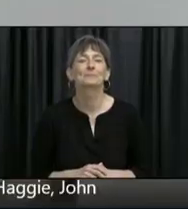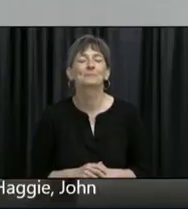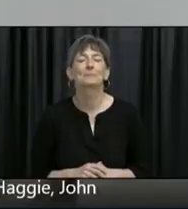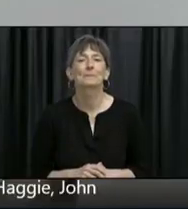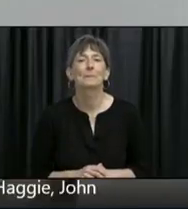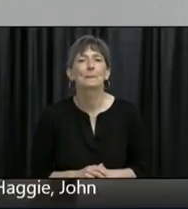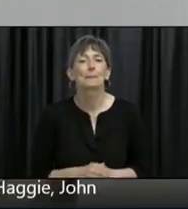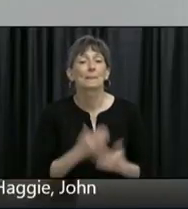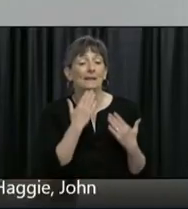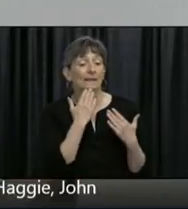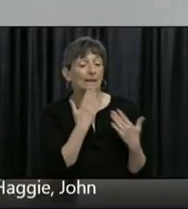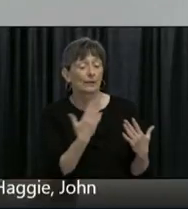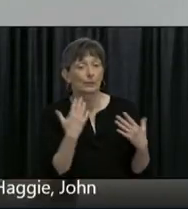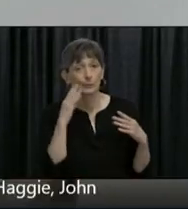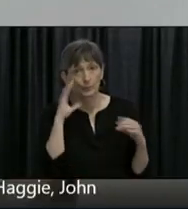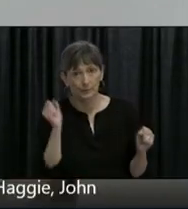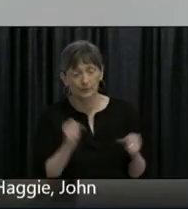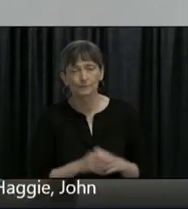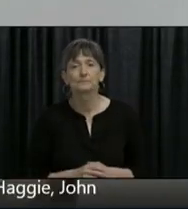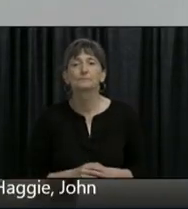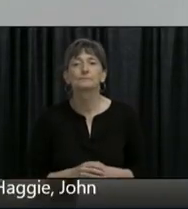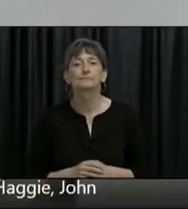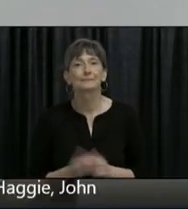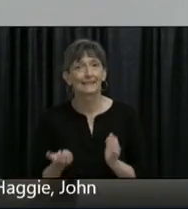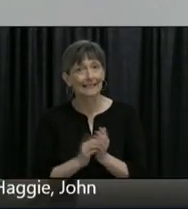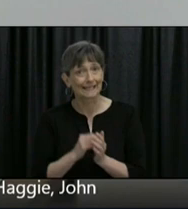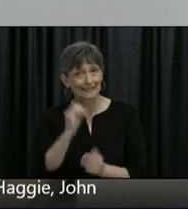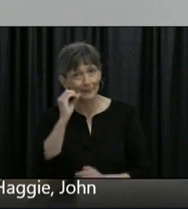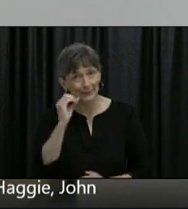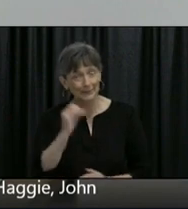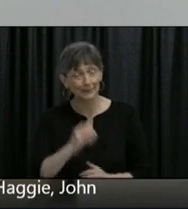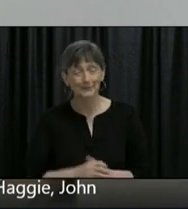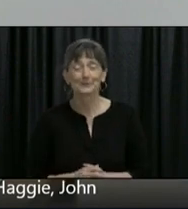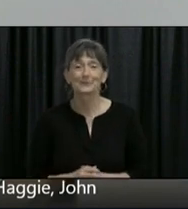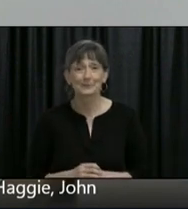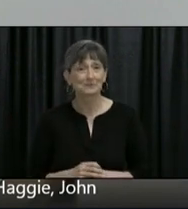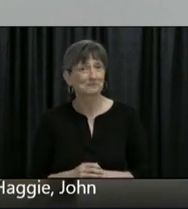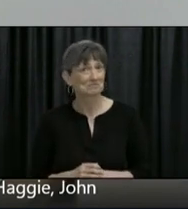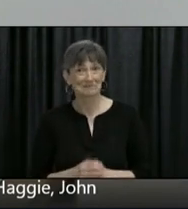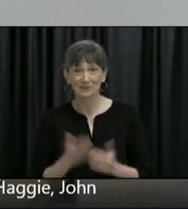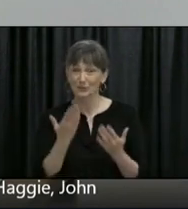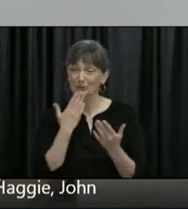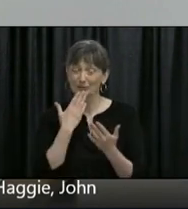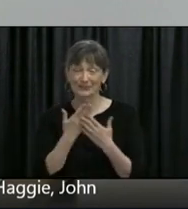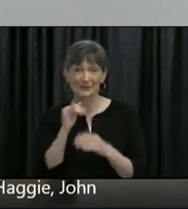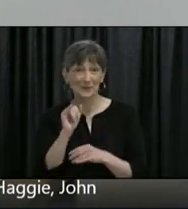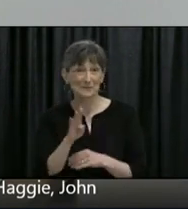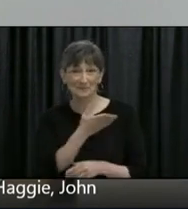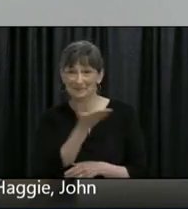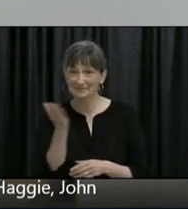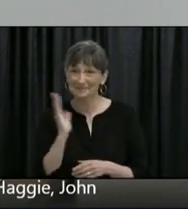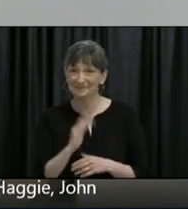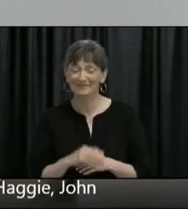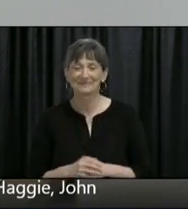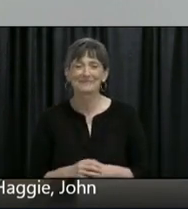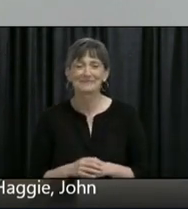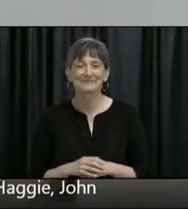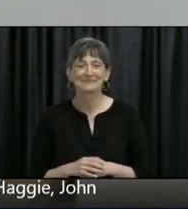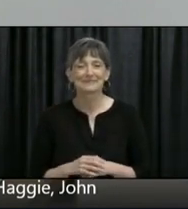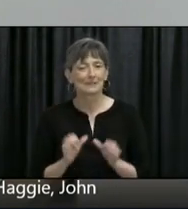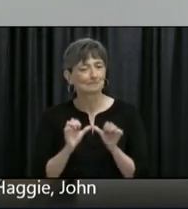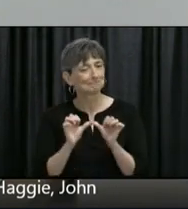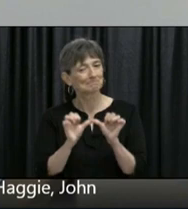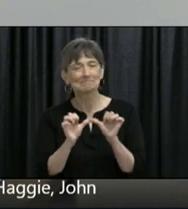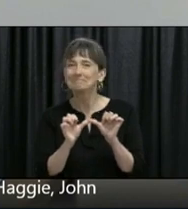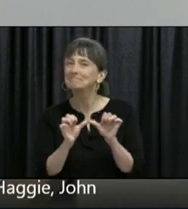Thank you very much, Premier. And again, Zero, we have done very well and continue to hold the